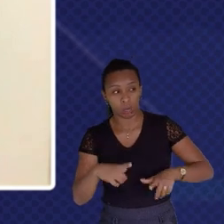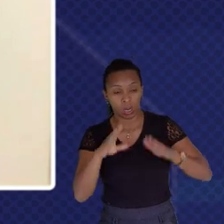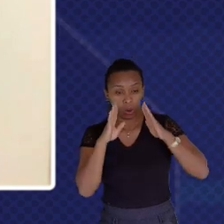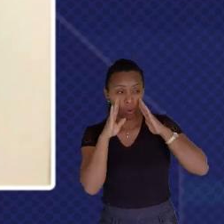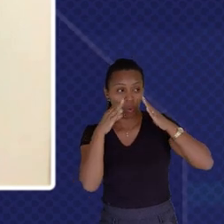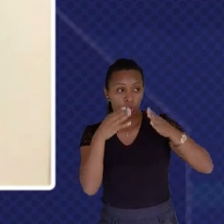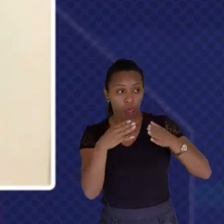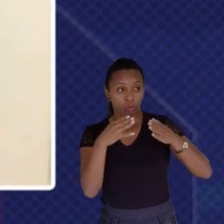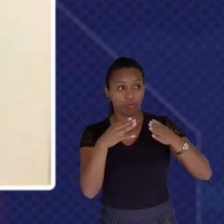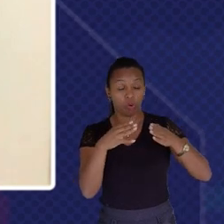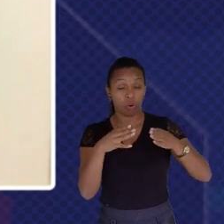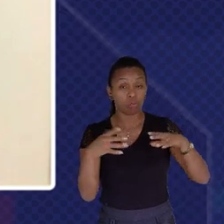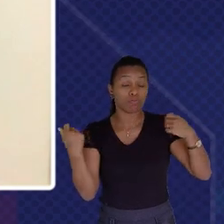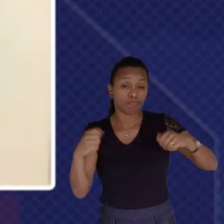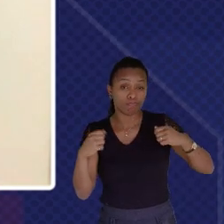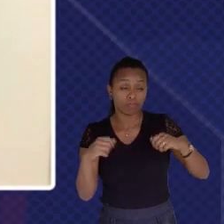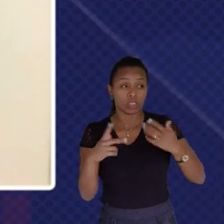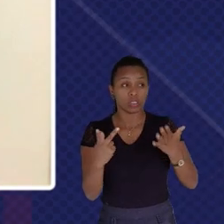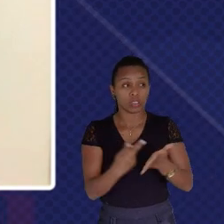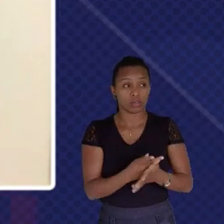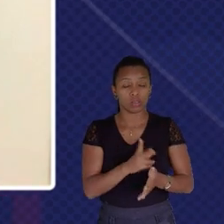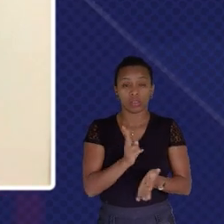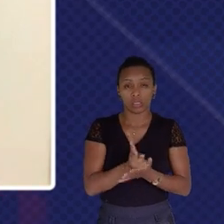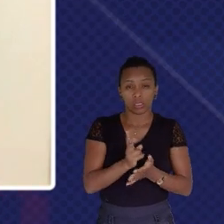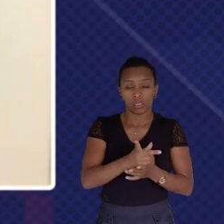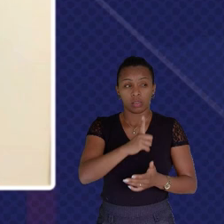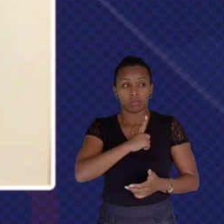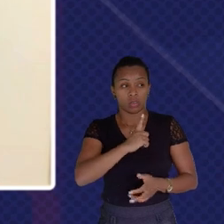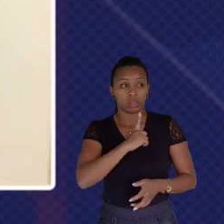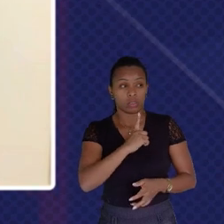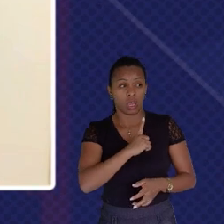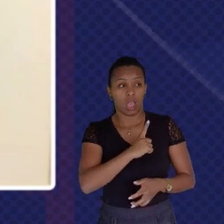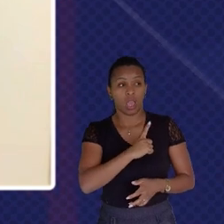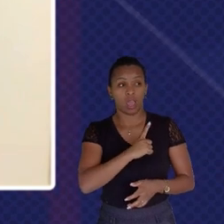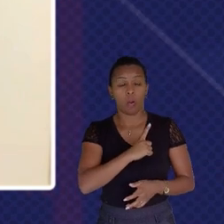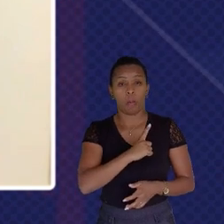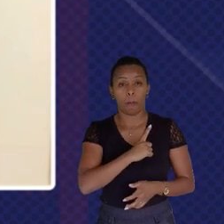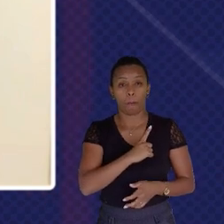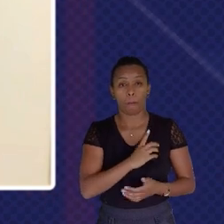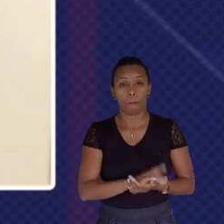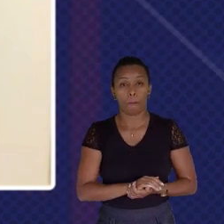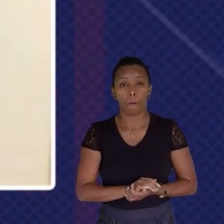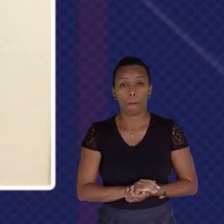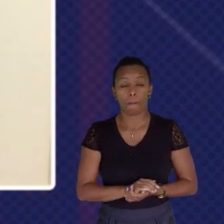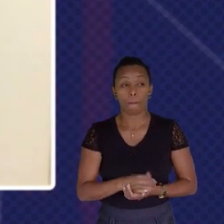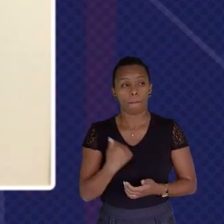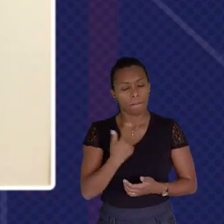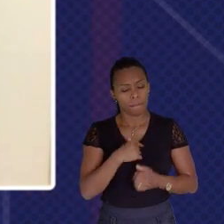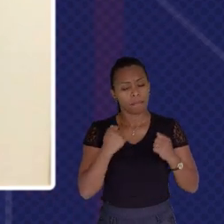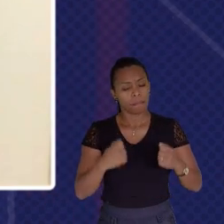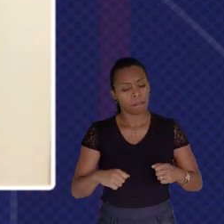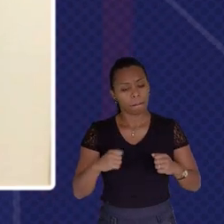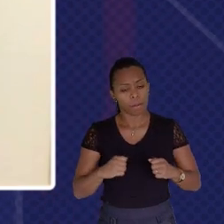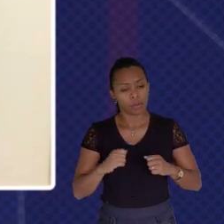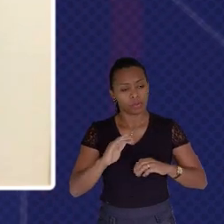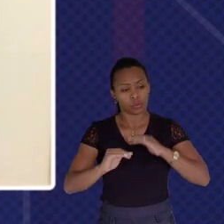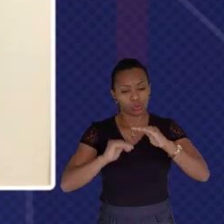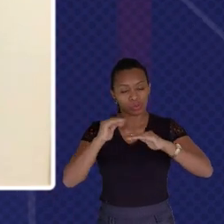There's Always You Know We We We Above Five We Can Always At The End Of The Day